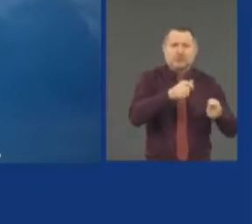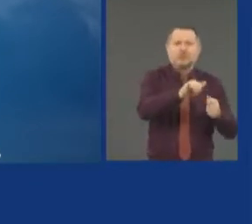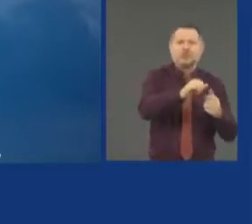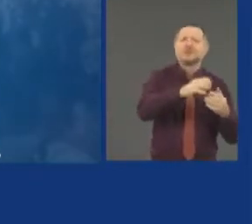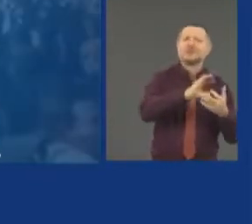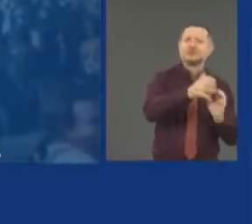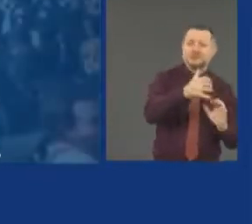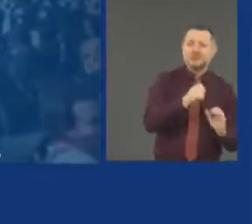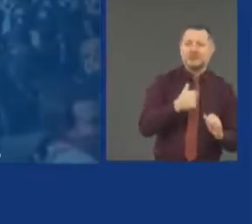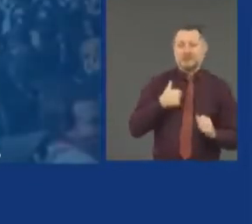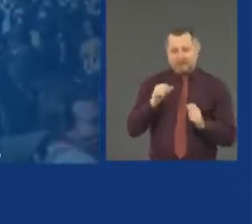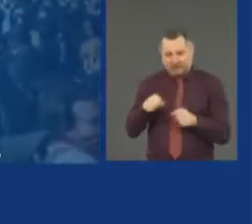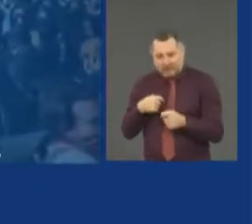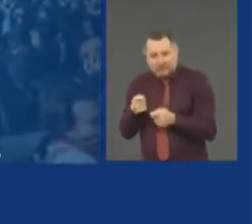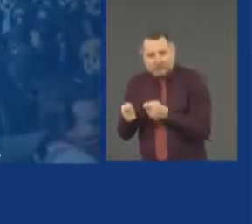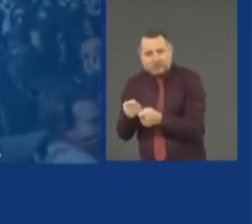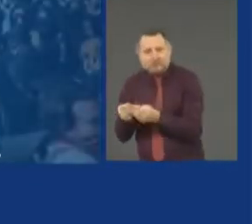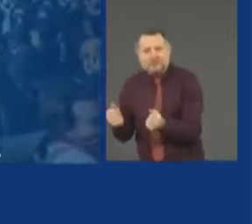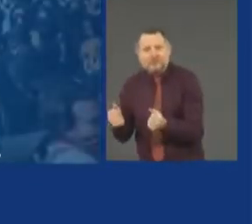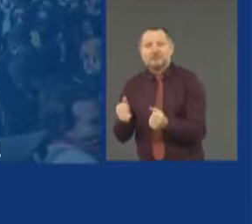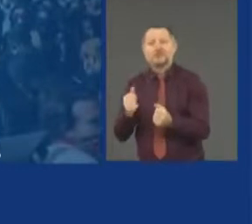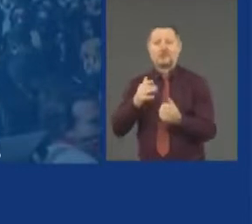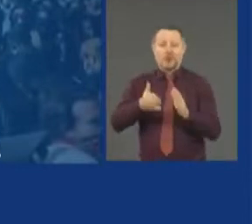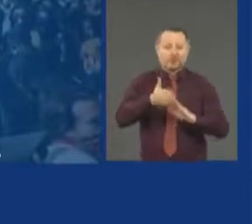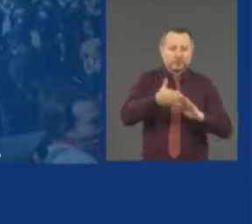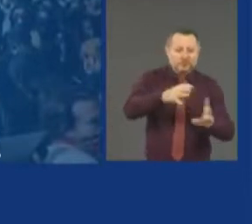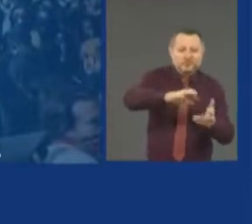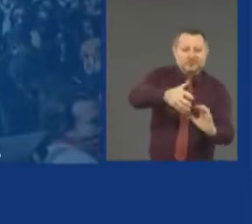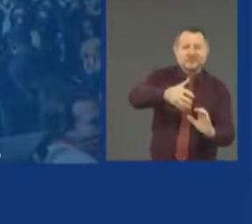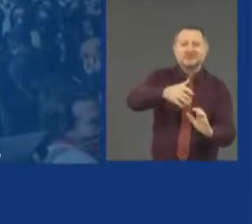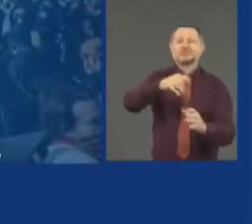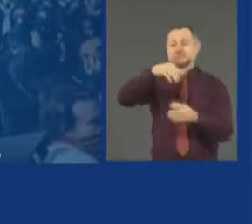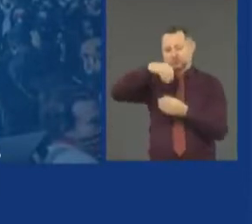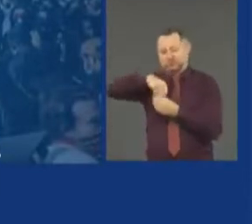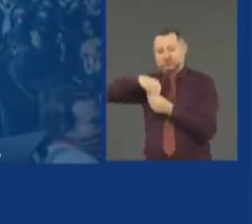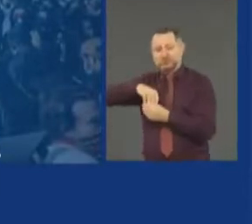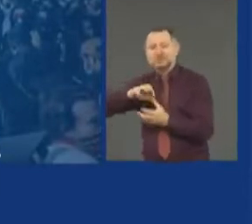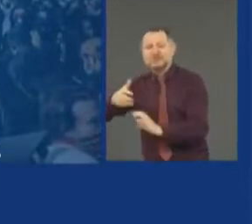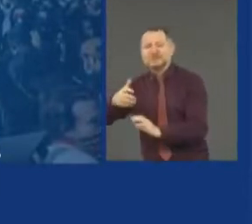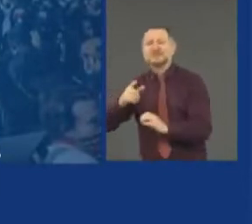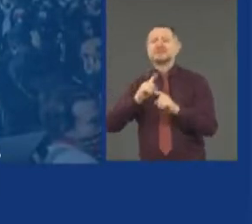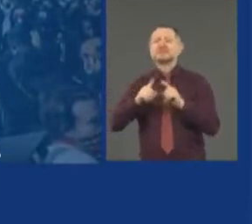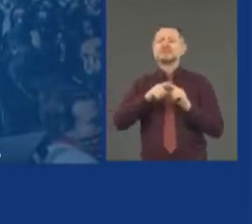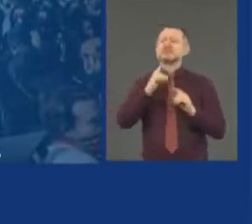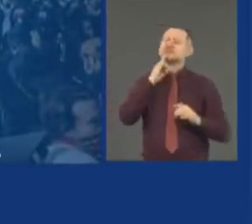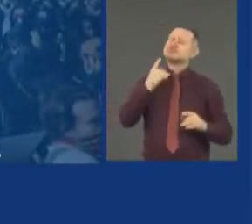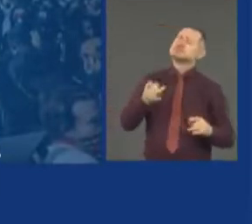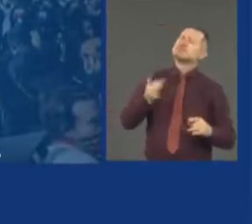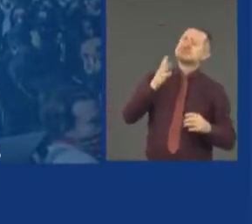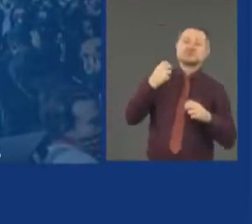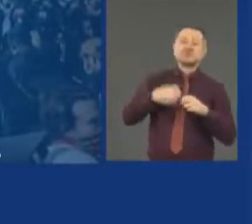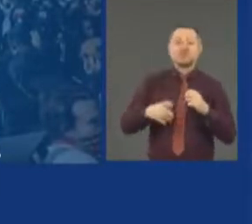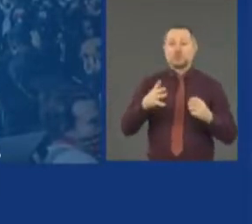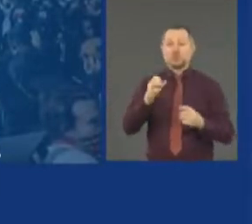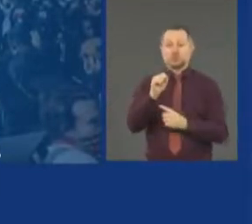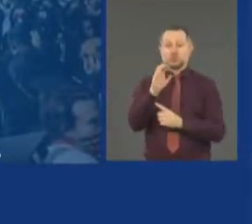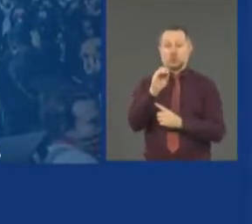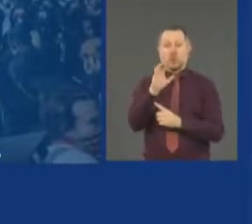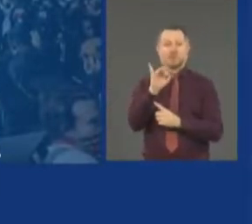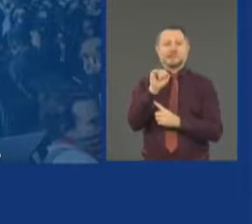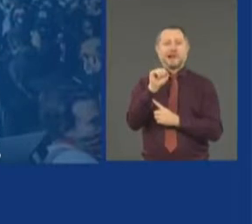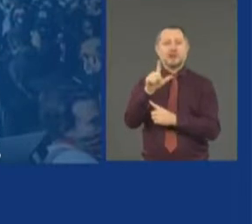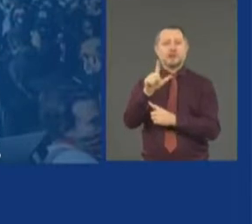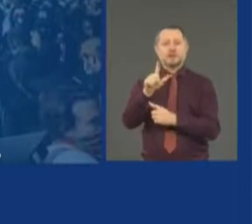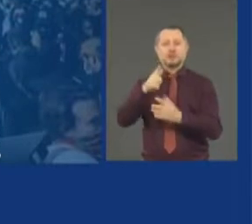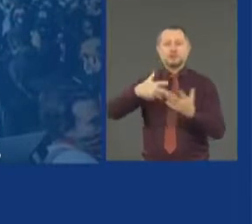internal crises. But the really difficult ones are the social crisis, where it's not really about government.